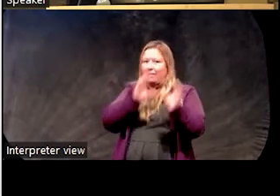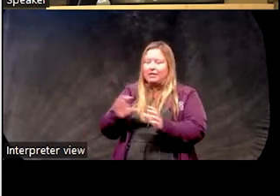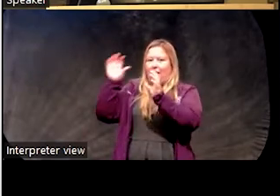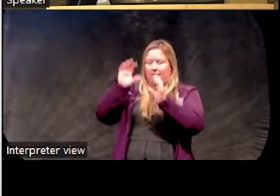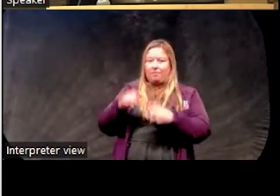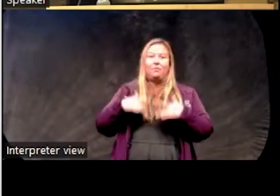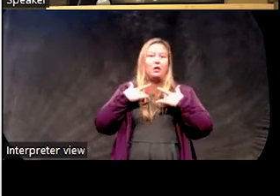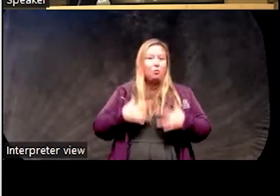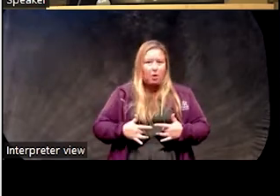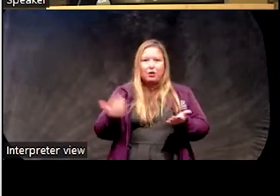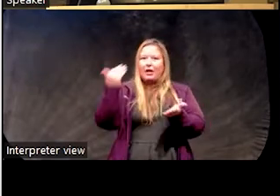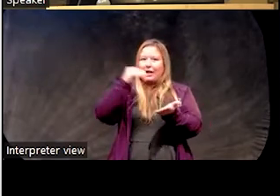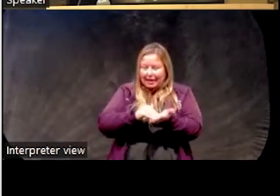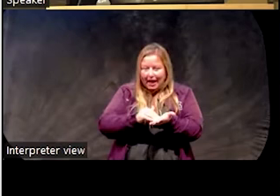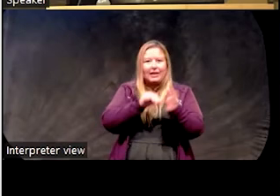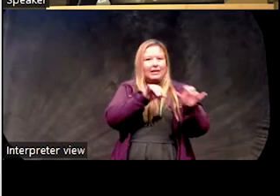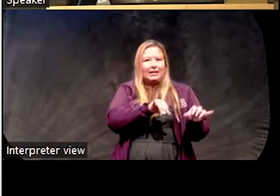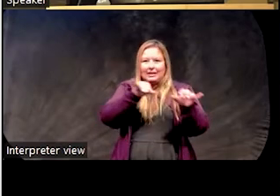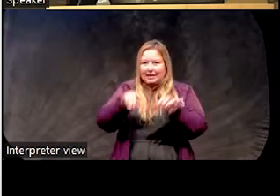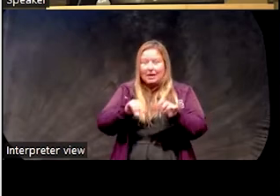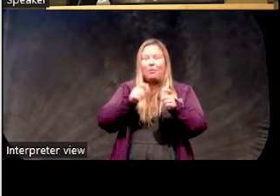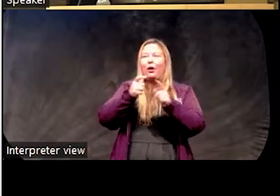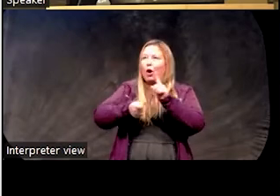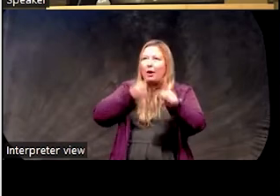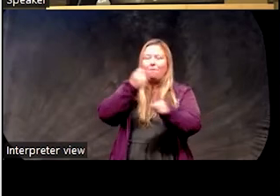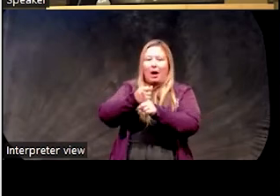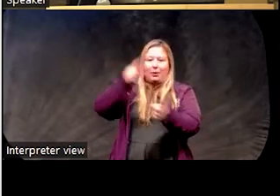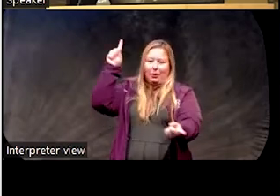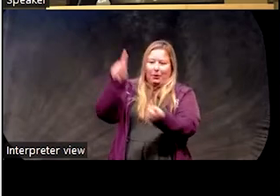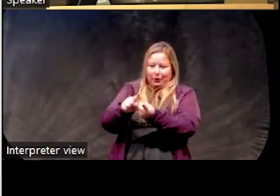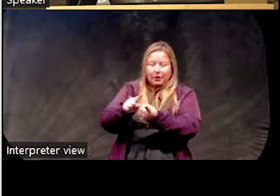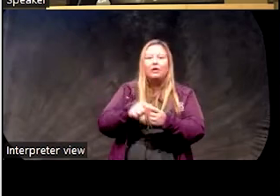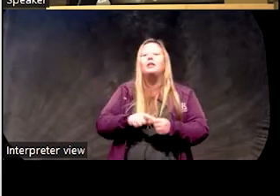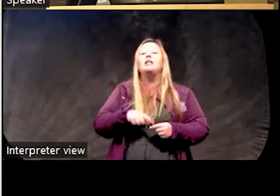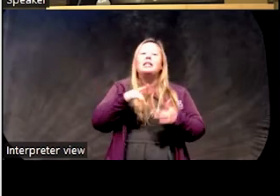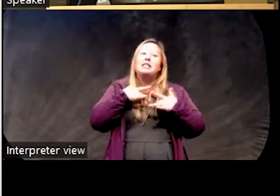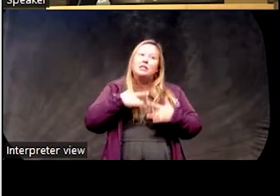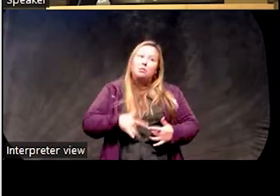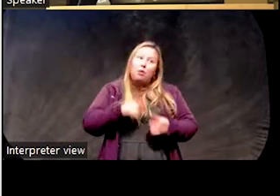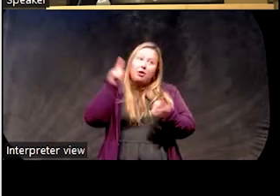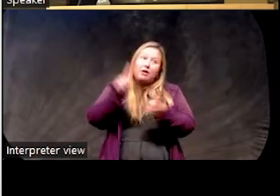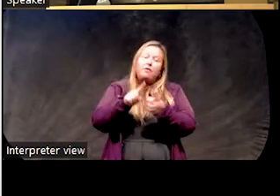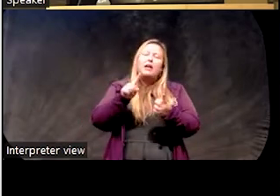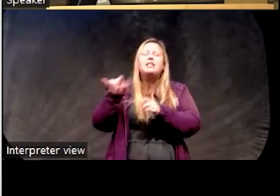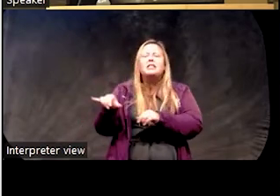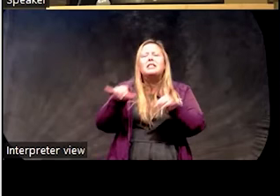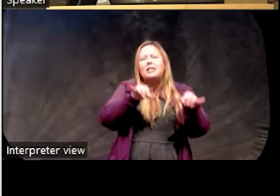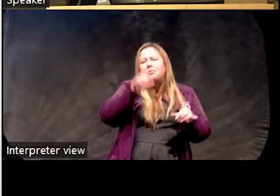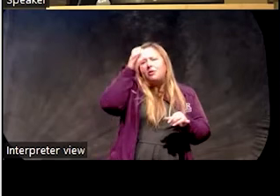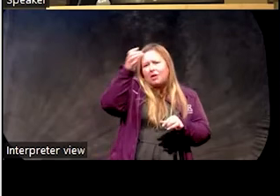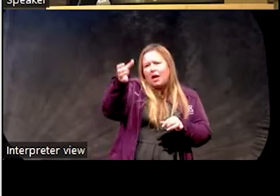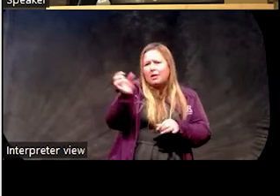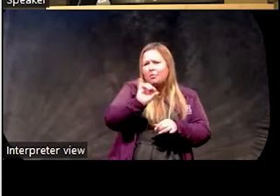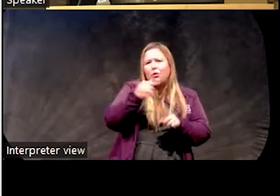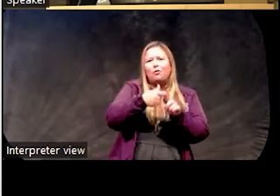Depression severity, similar story, very large effect. These effects, by the way, on depression are similar to the effects that